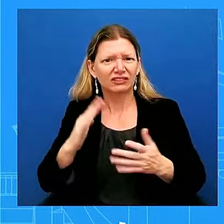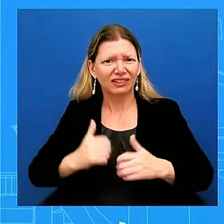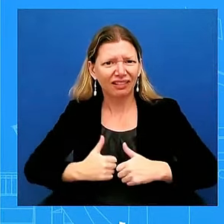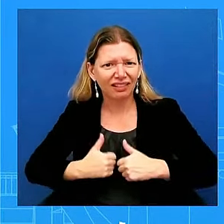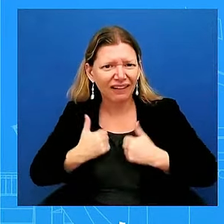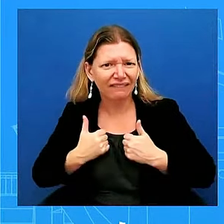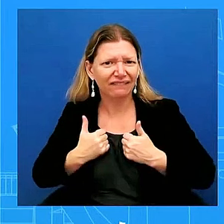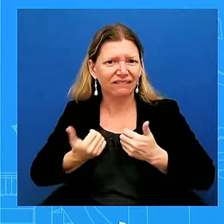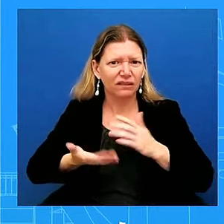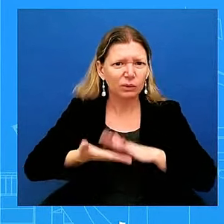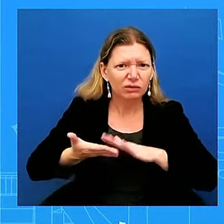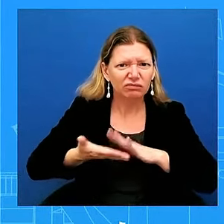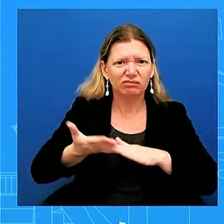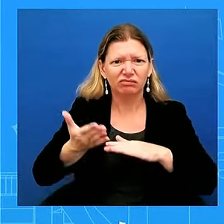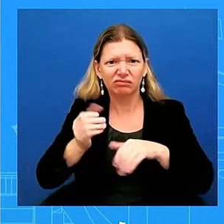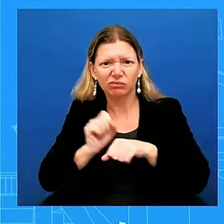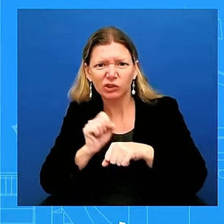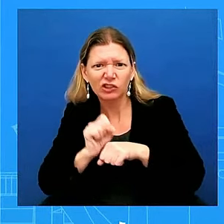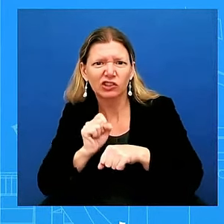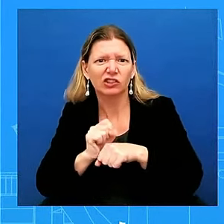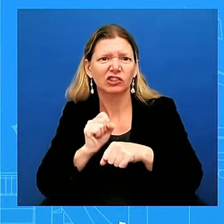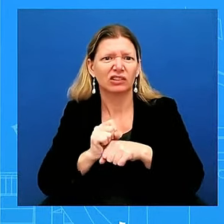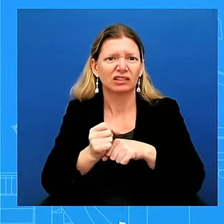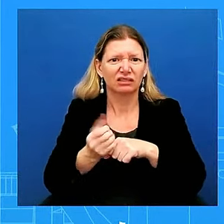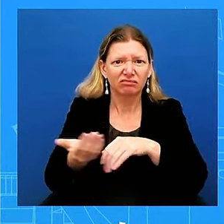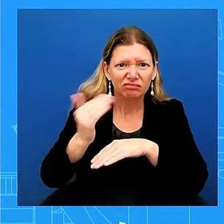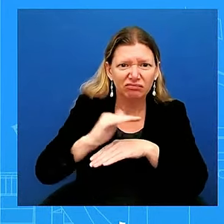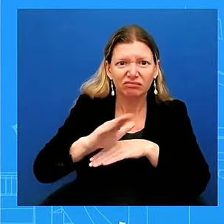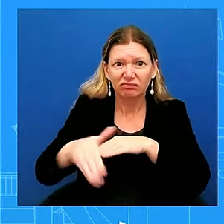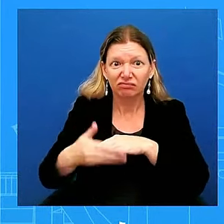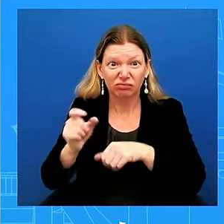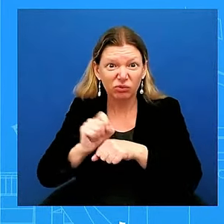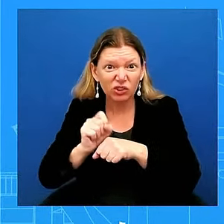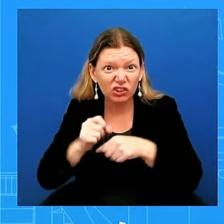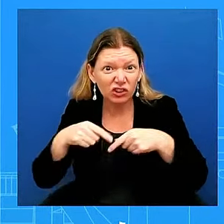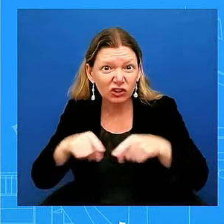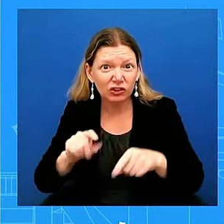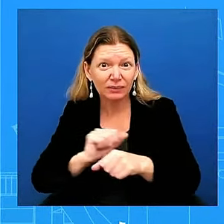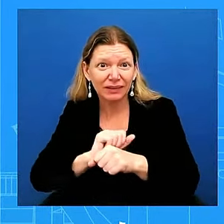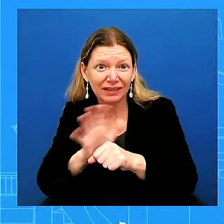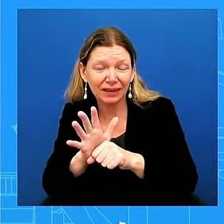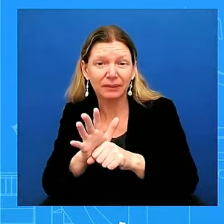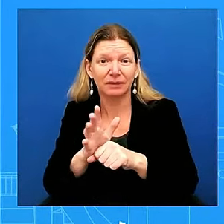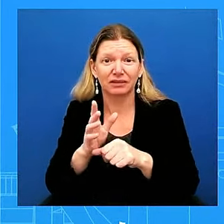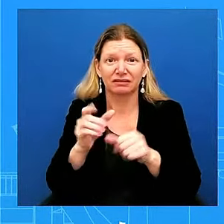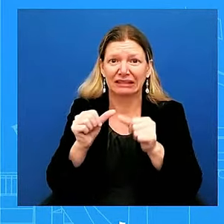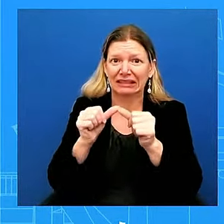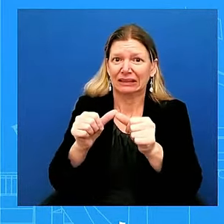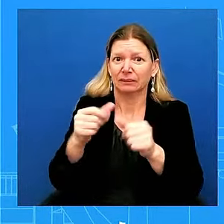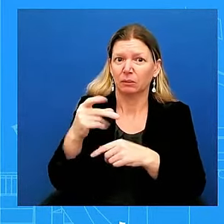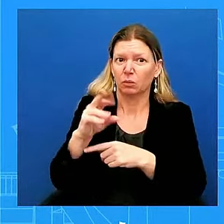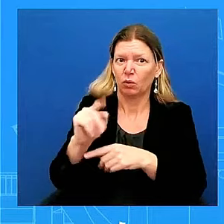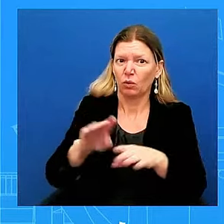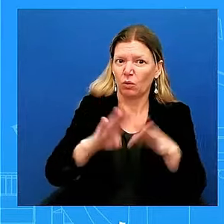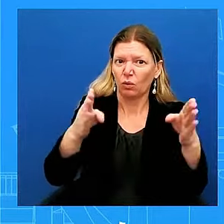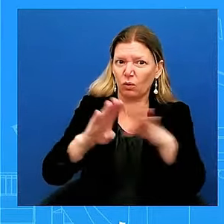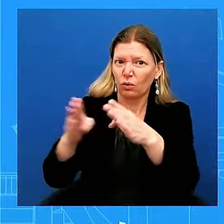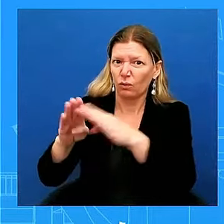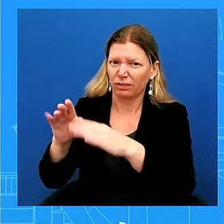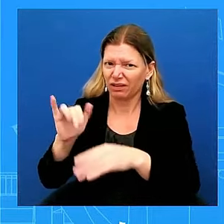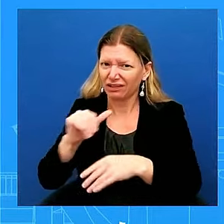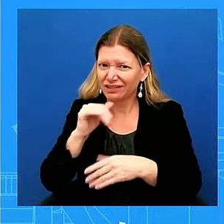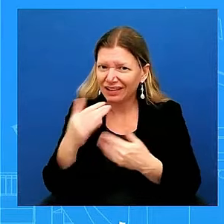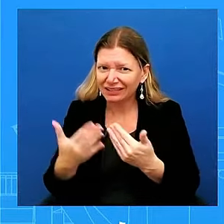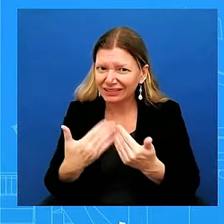know, they had to work during the pandemic to keep ports open. That was not an easy thing to do. They put themselves at risk. And so, now they deserve fair